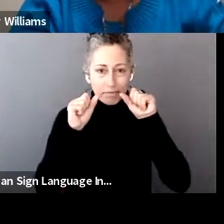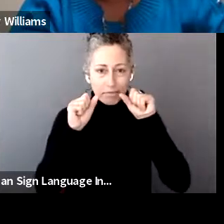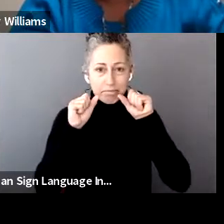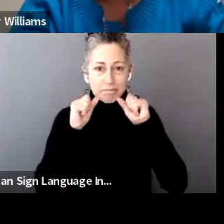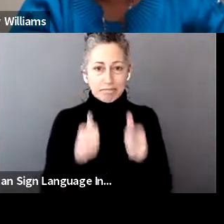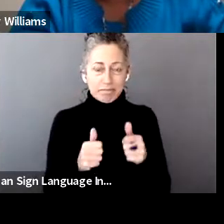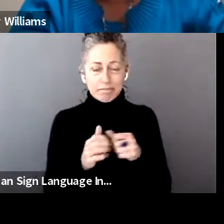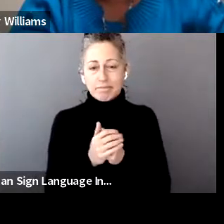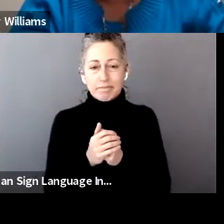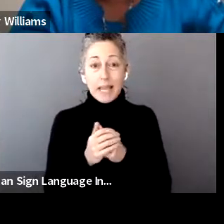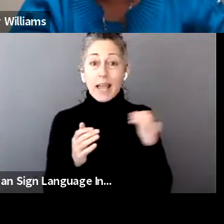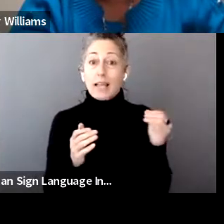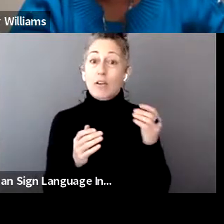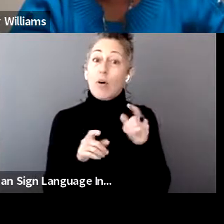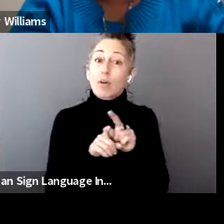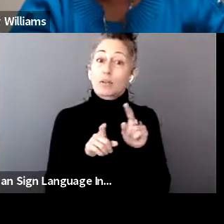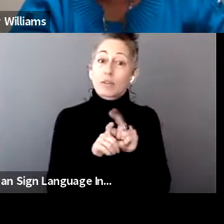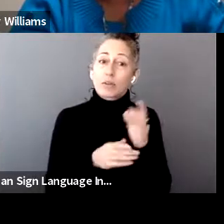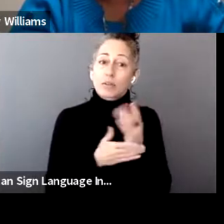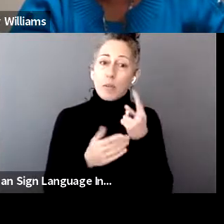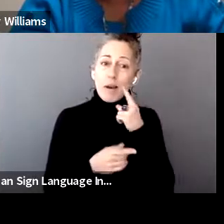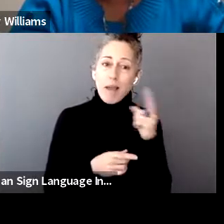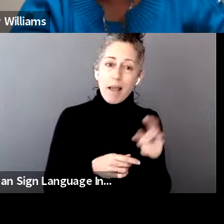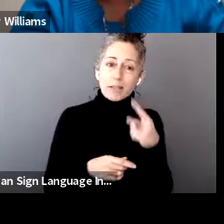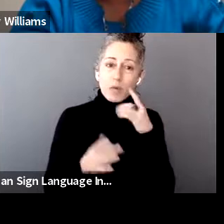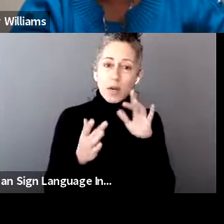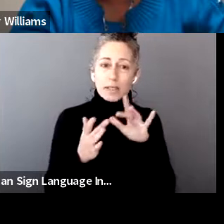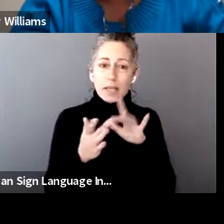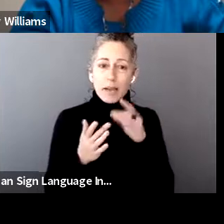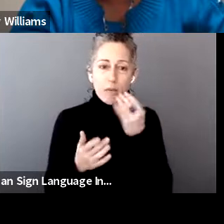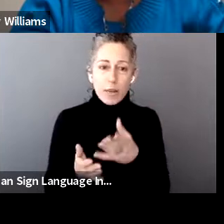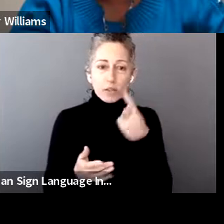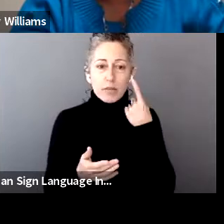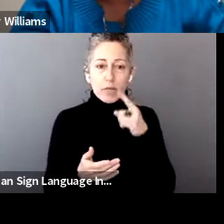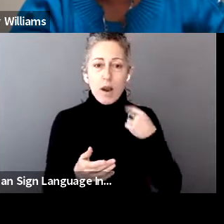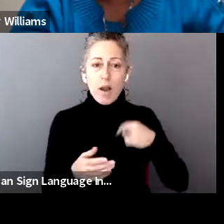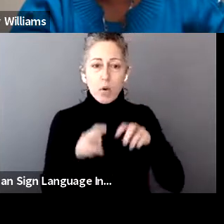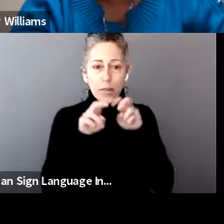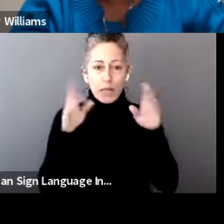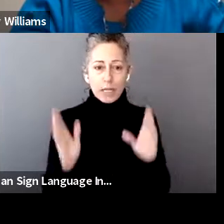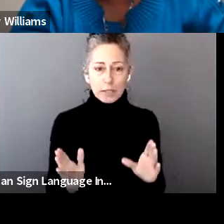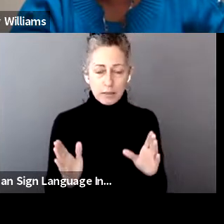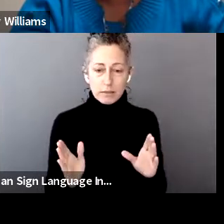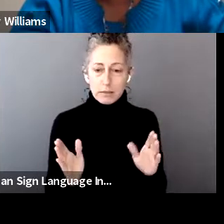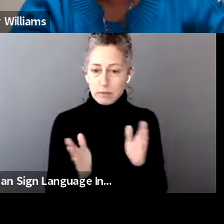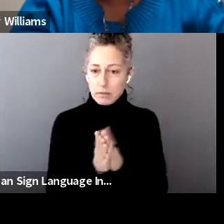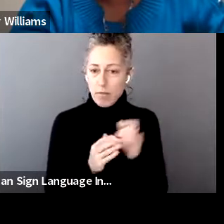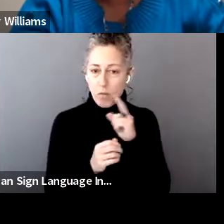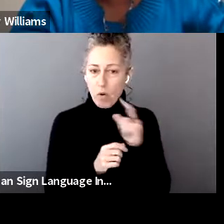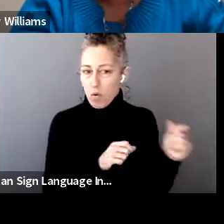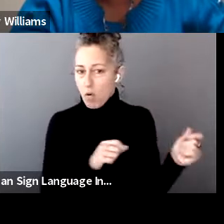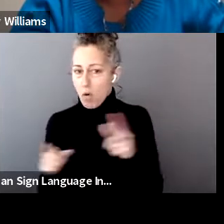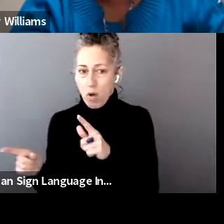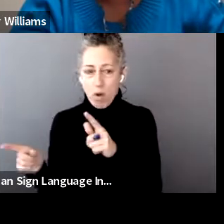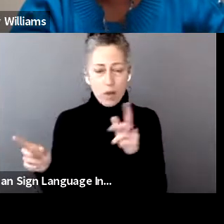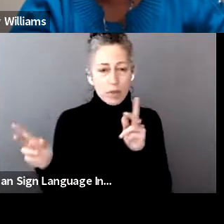um, by the way, someone asked for the contact information for our panelists. Um, for all of those that